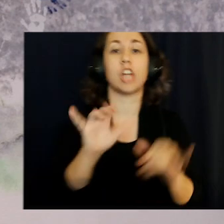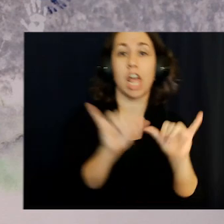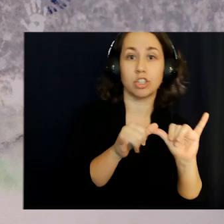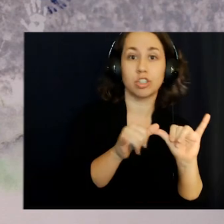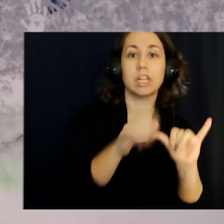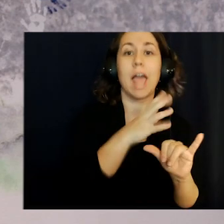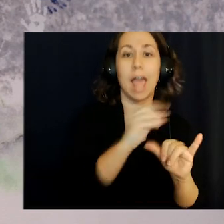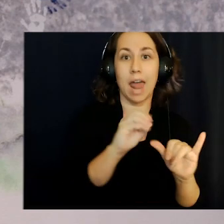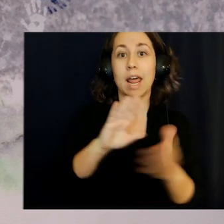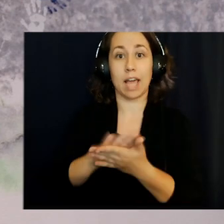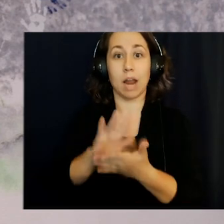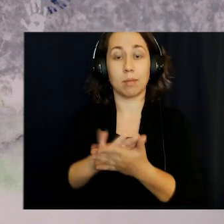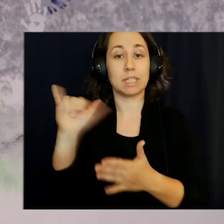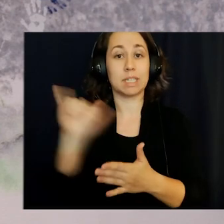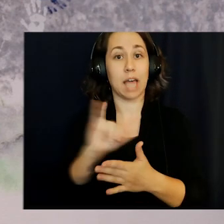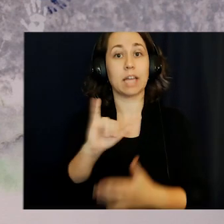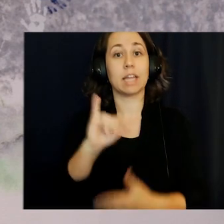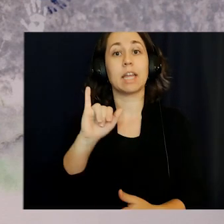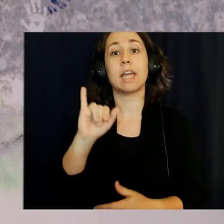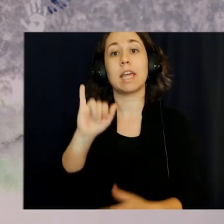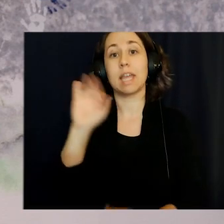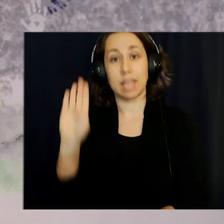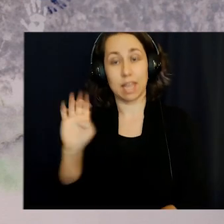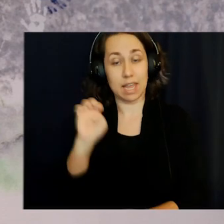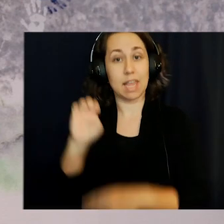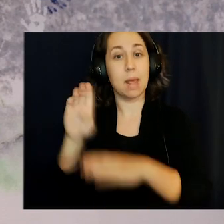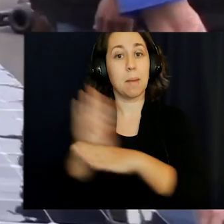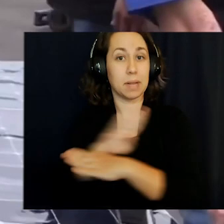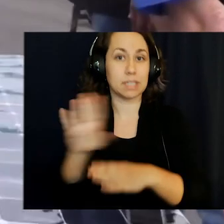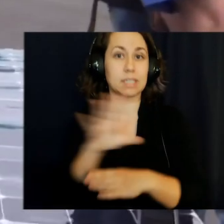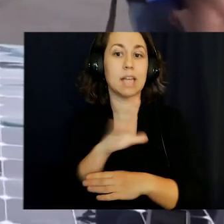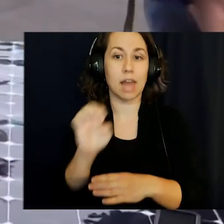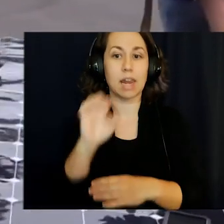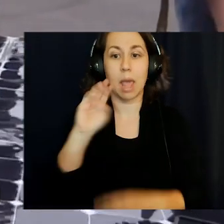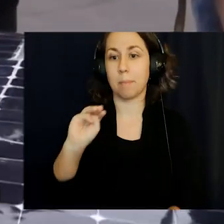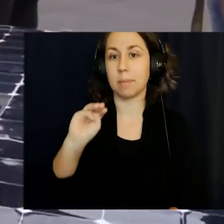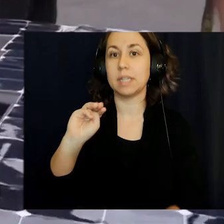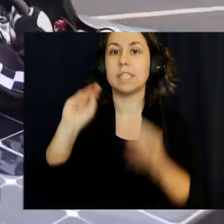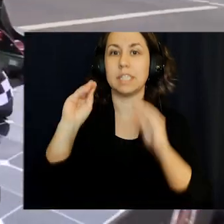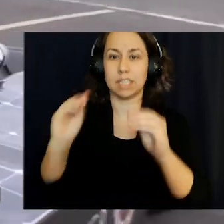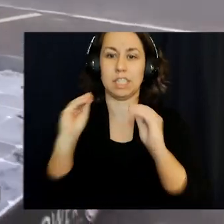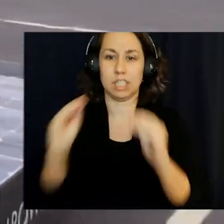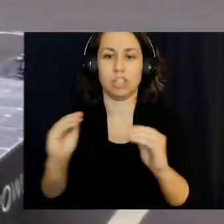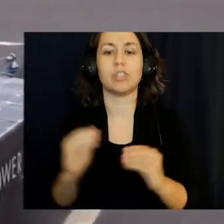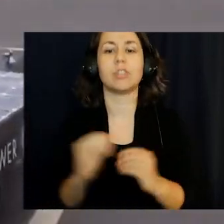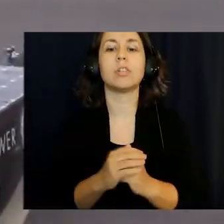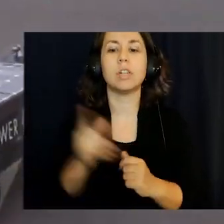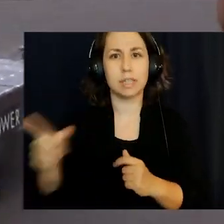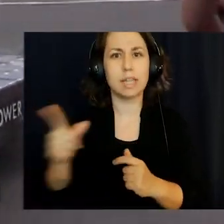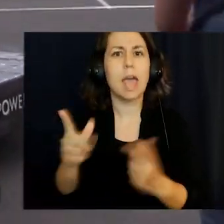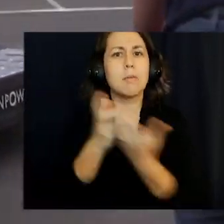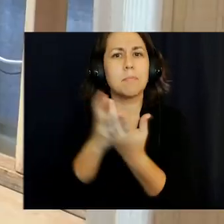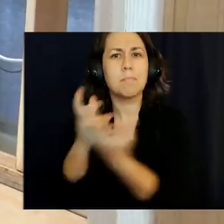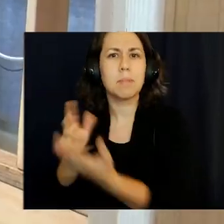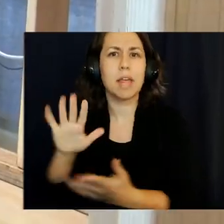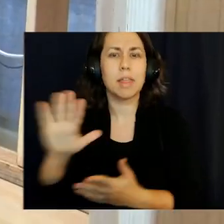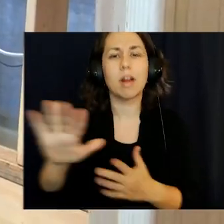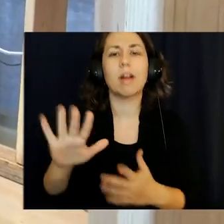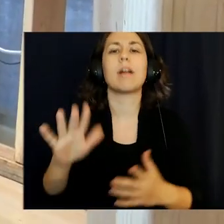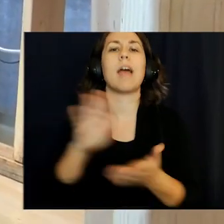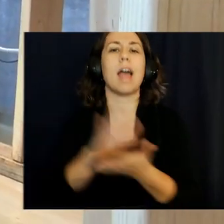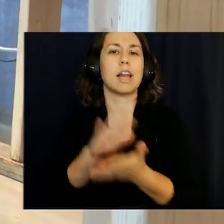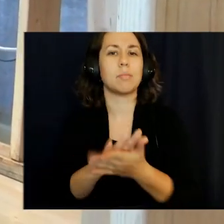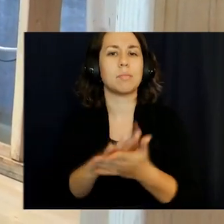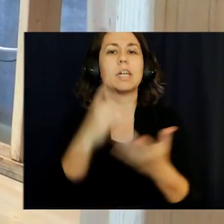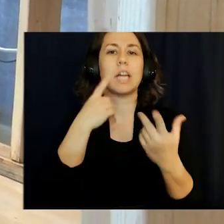engineering, and academies such as e-business and teach, our students have excelled in learning and meeting their